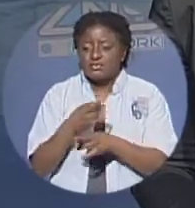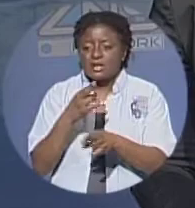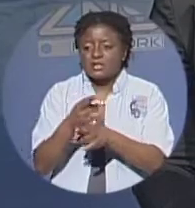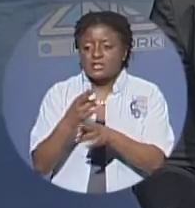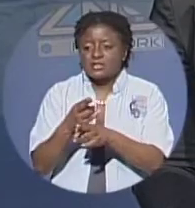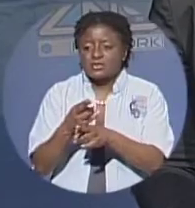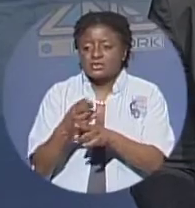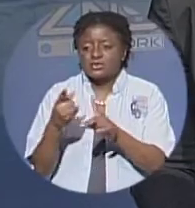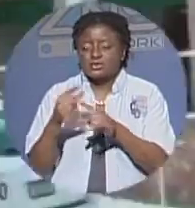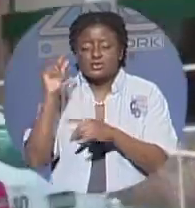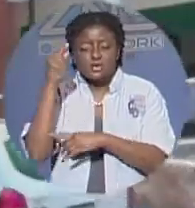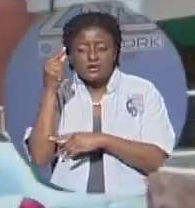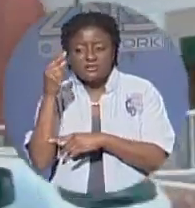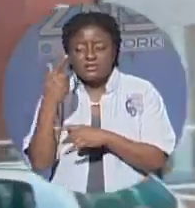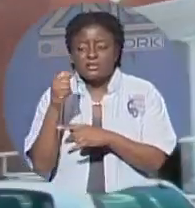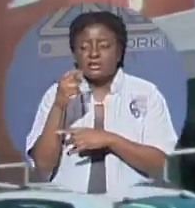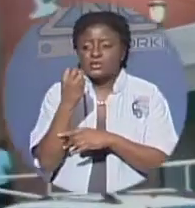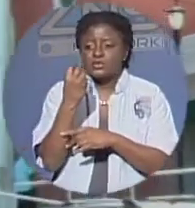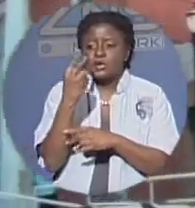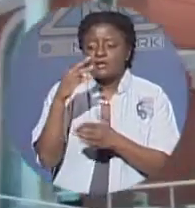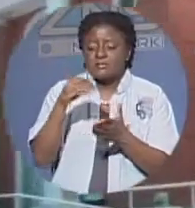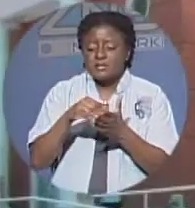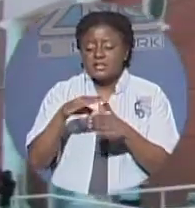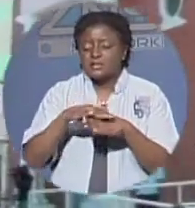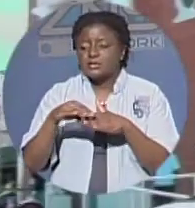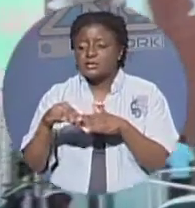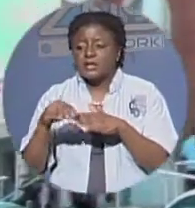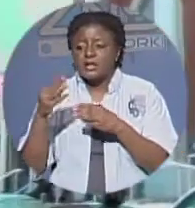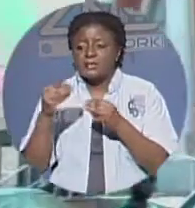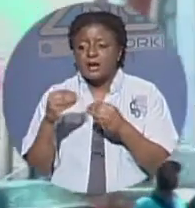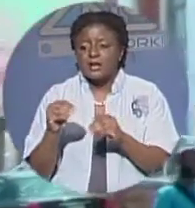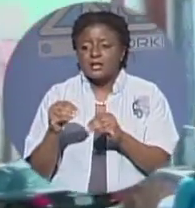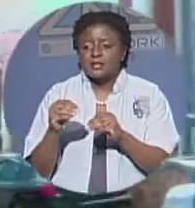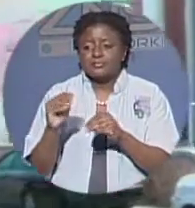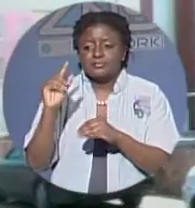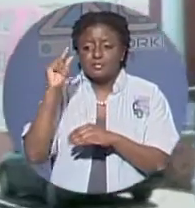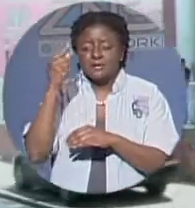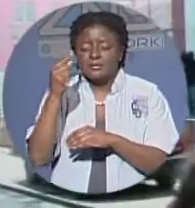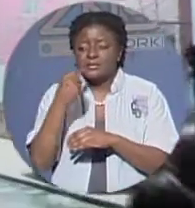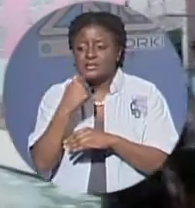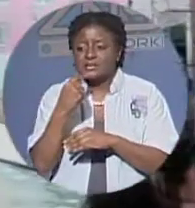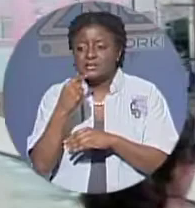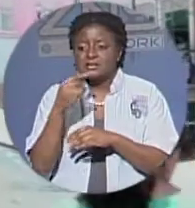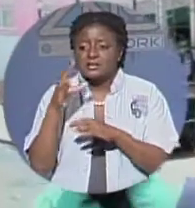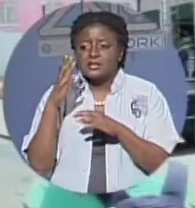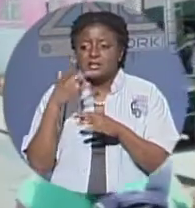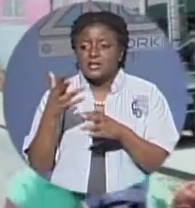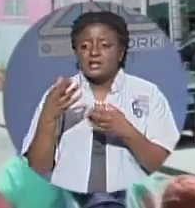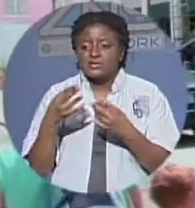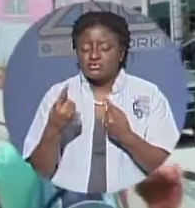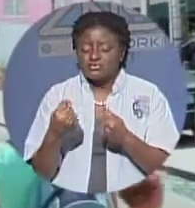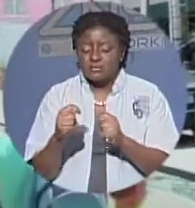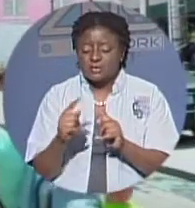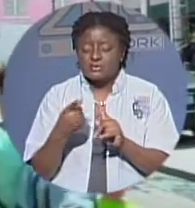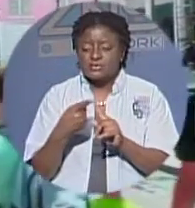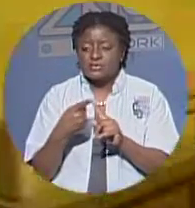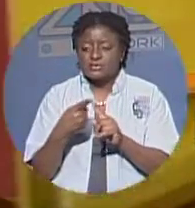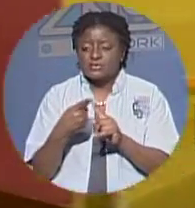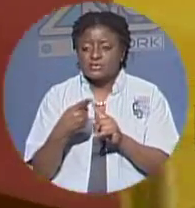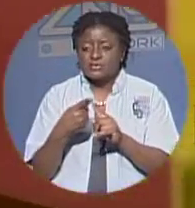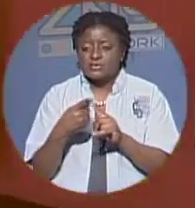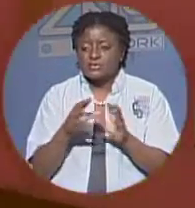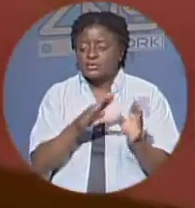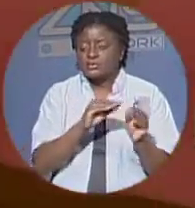government officials say they're on a mission to rid the downtown straw market of its flea market appearance